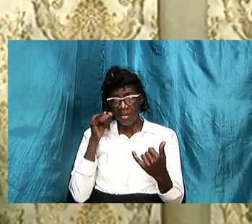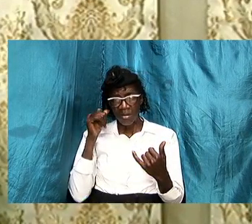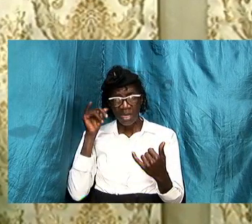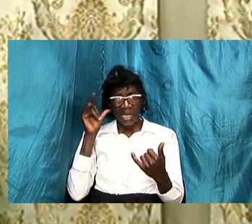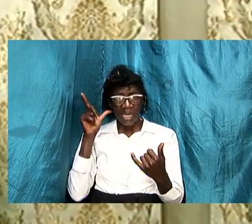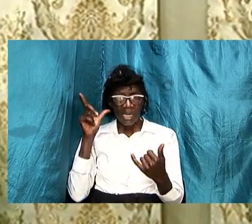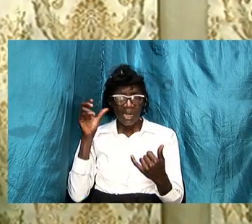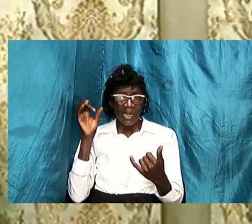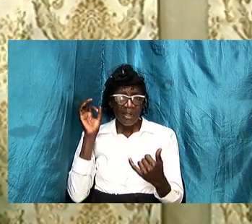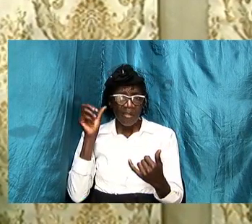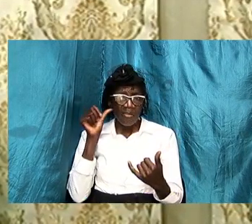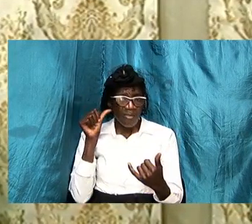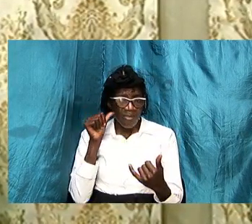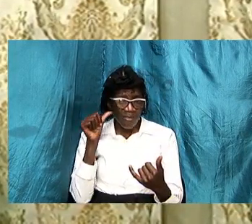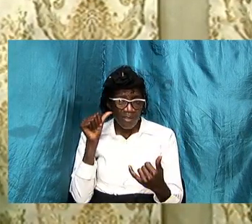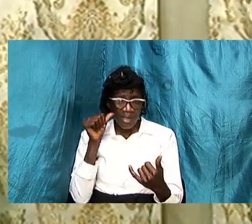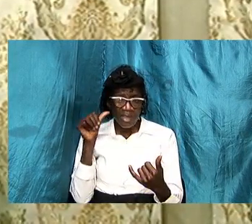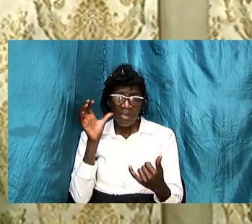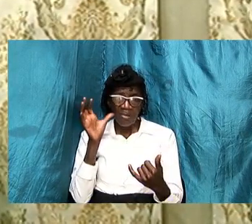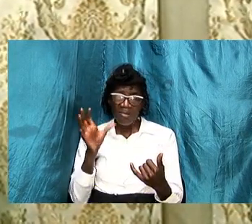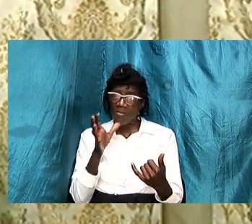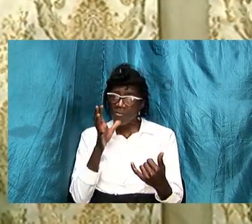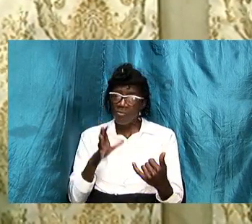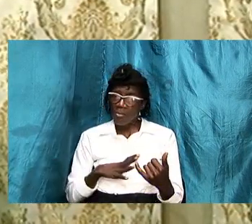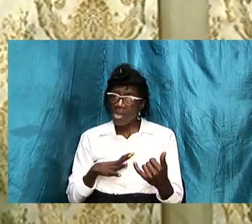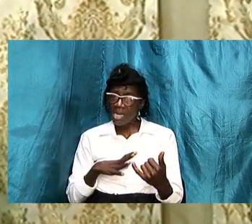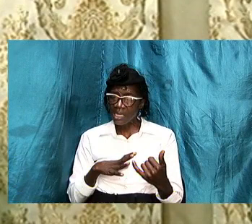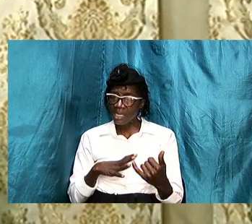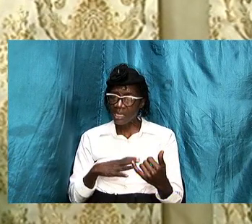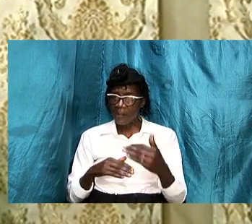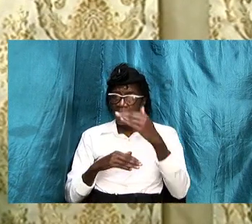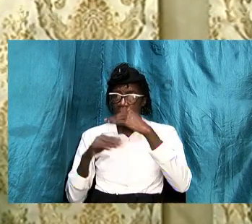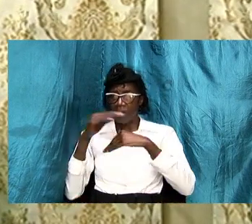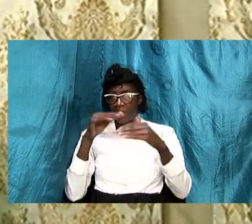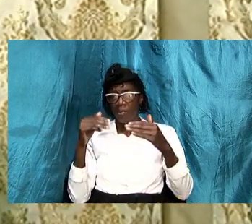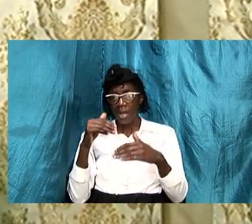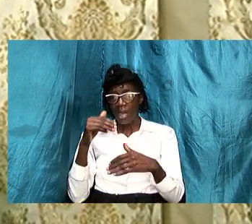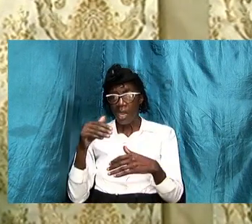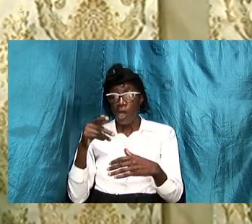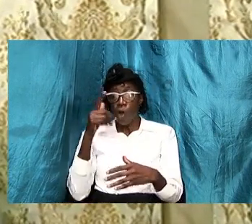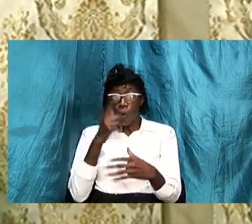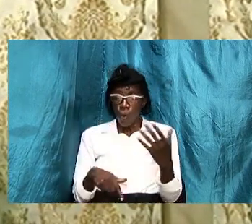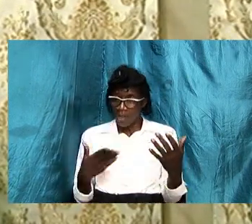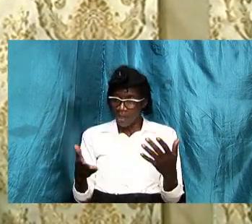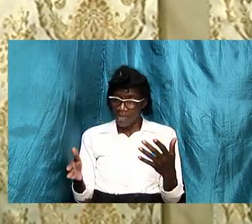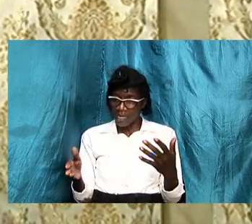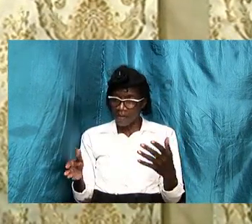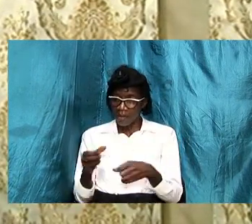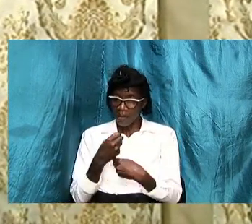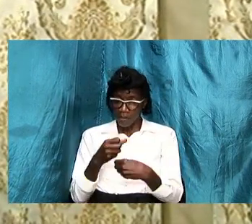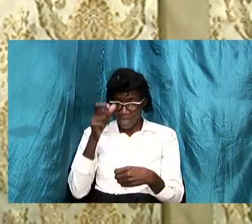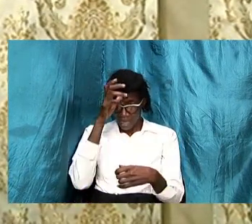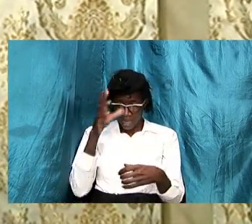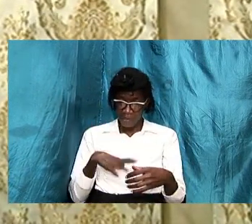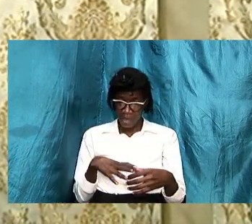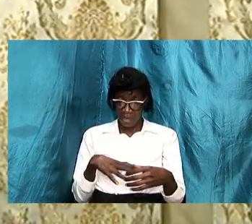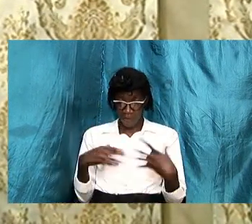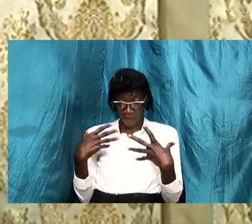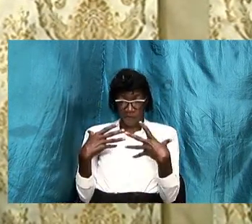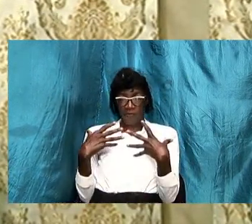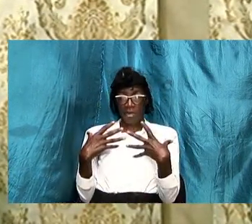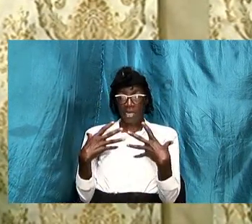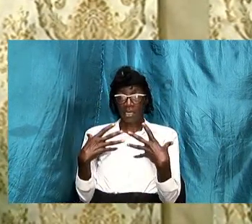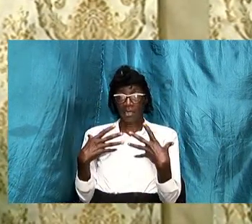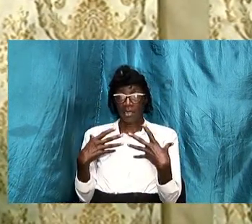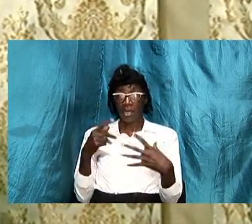what are the things that will cause a male to become frantic and frightened as opposed to what are the things that will